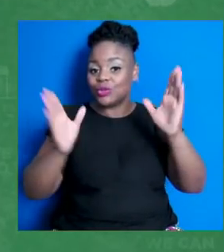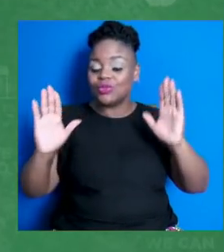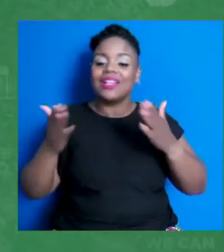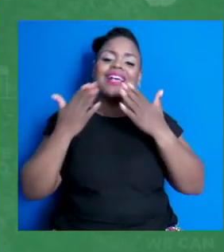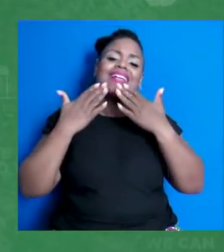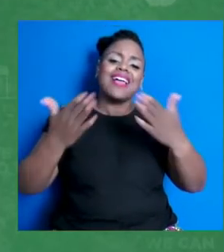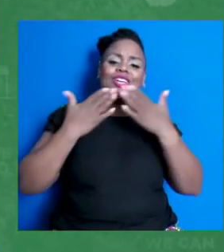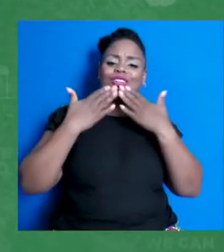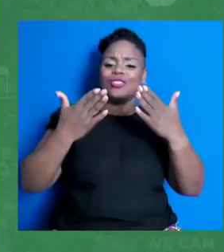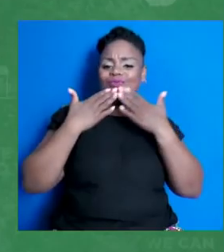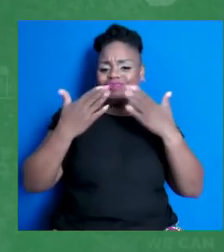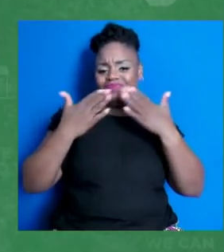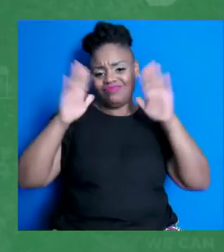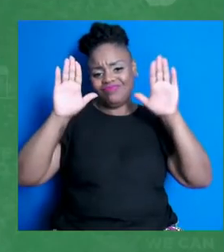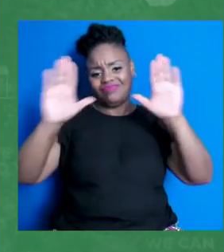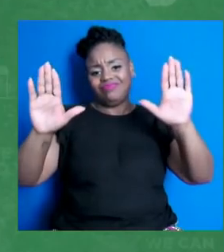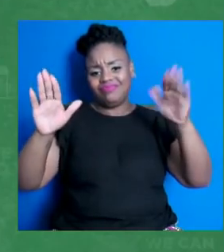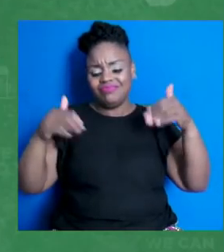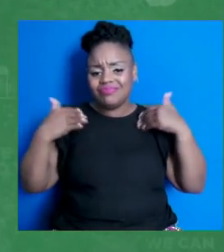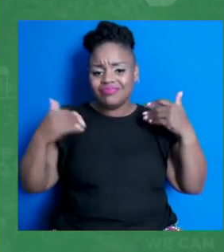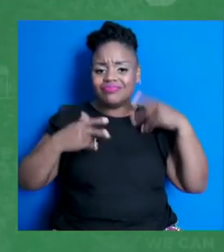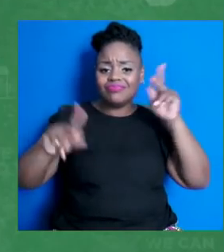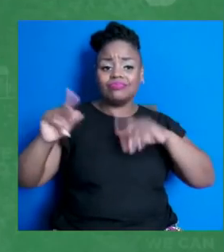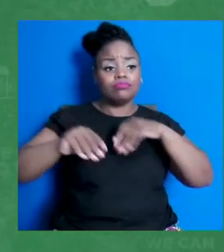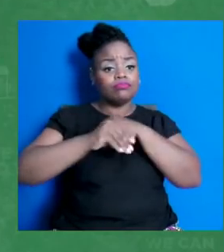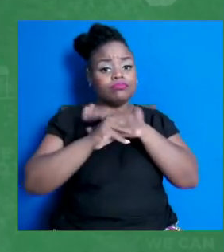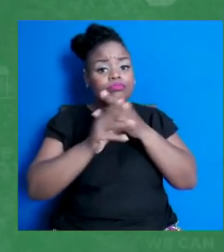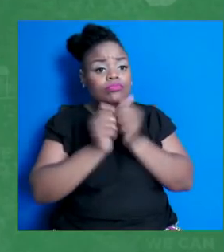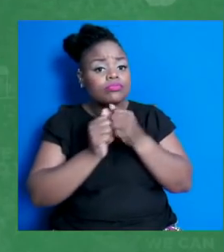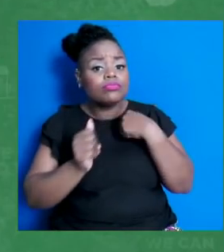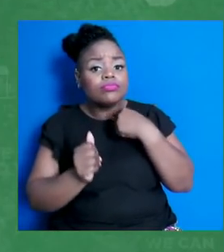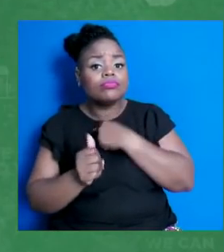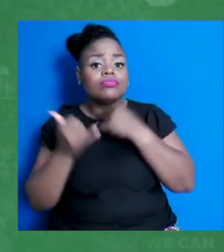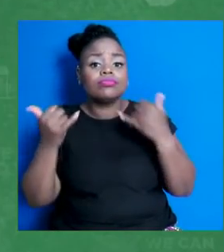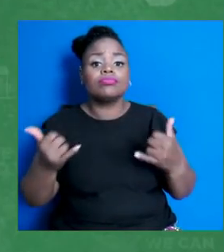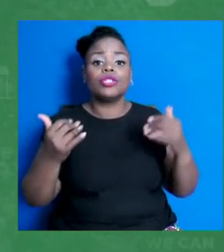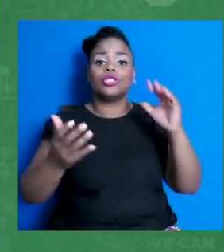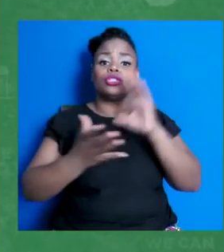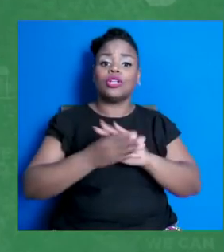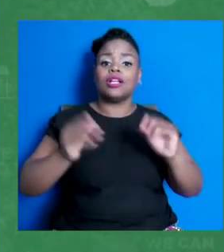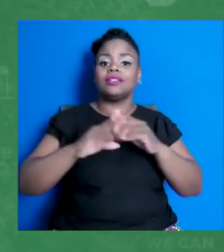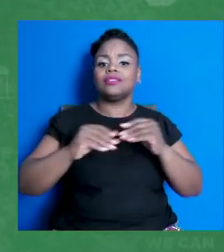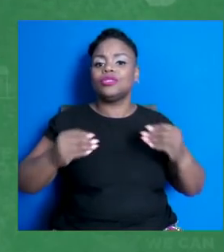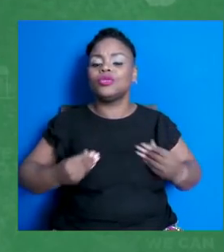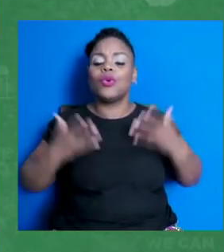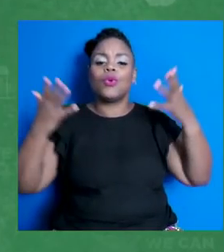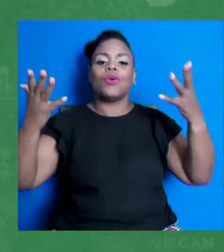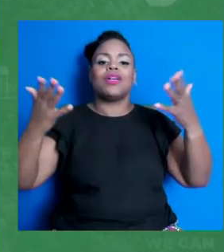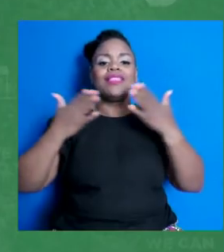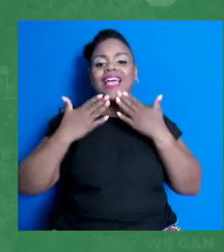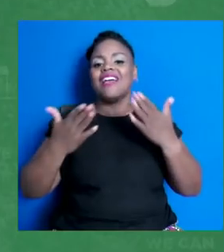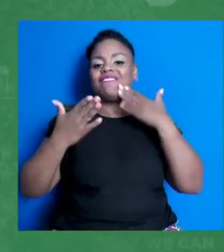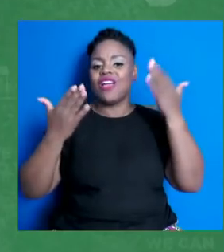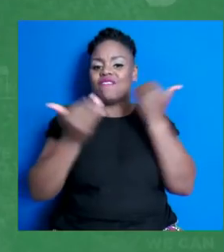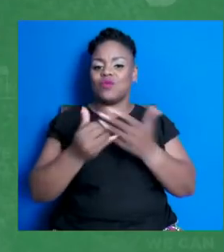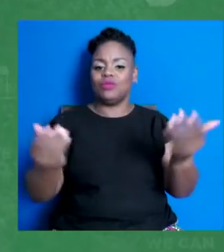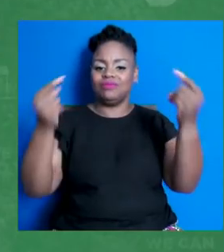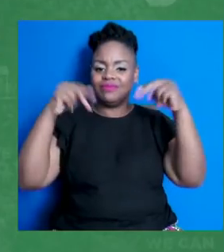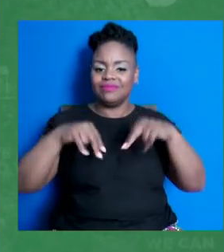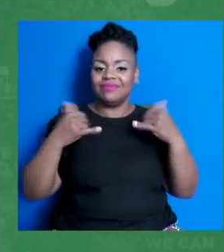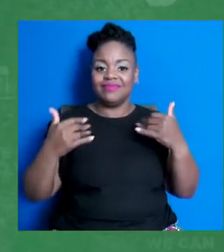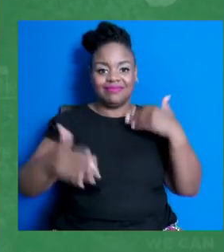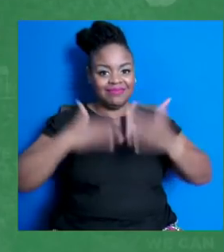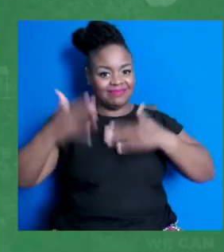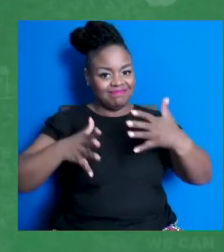who are virtually with us today sharing their stories and thanks to everyone for attending. Let's get moving on the back to school